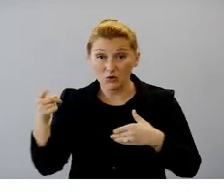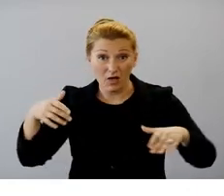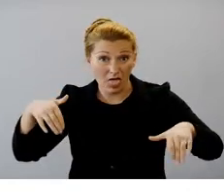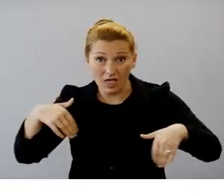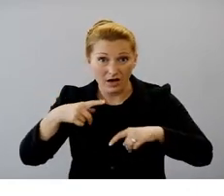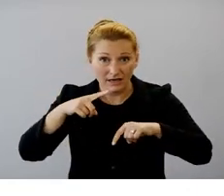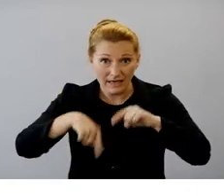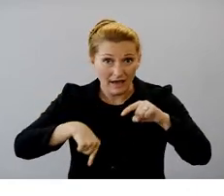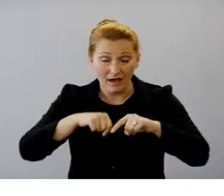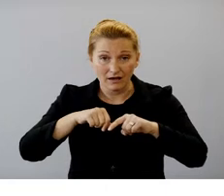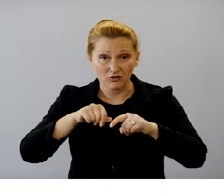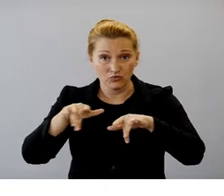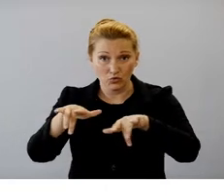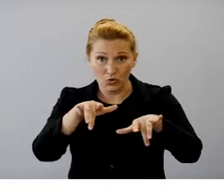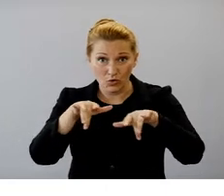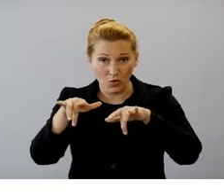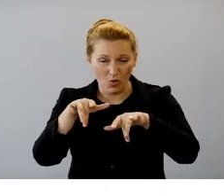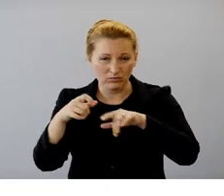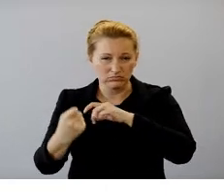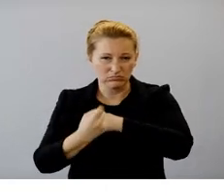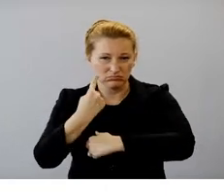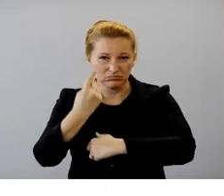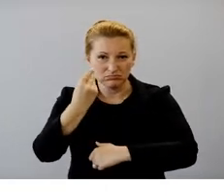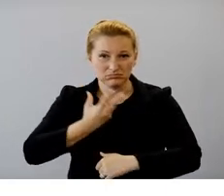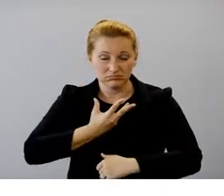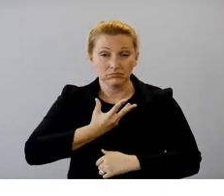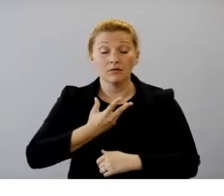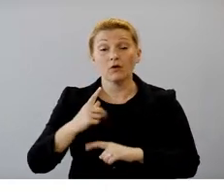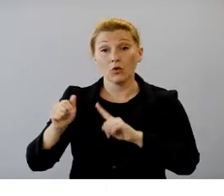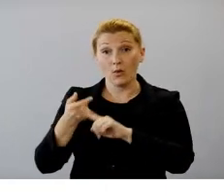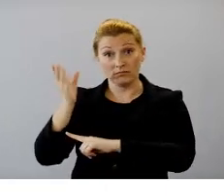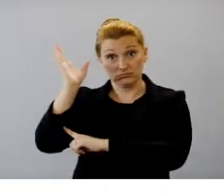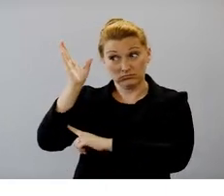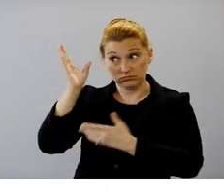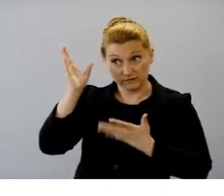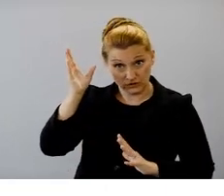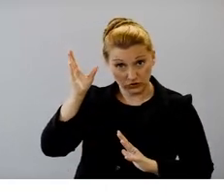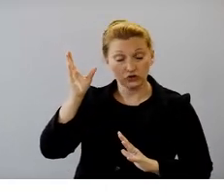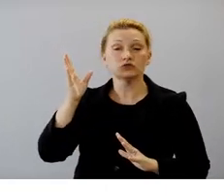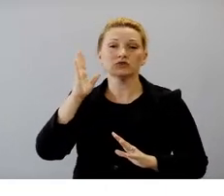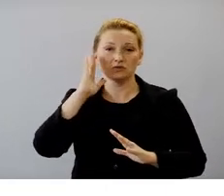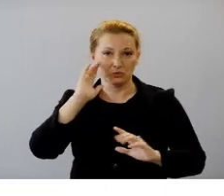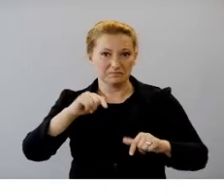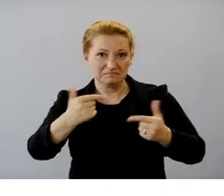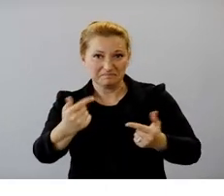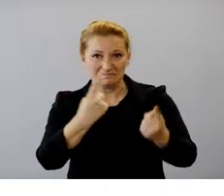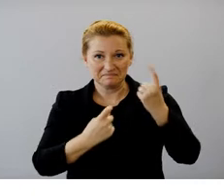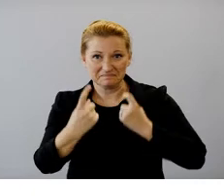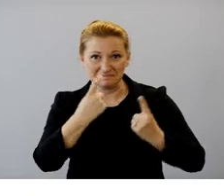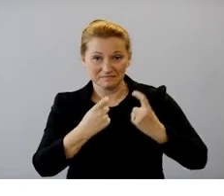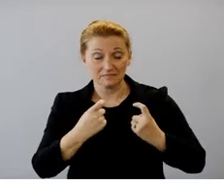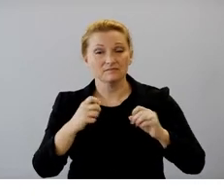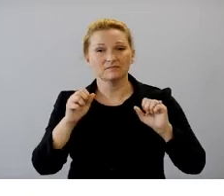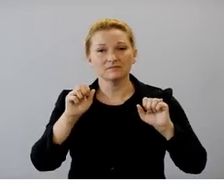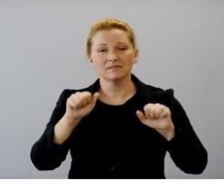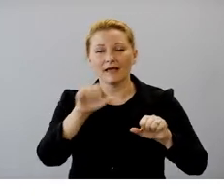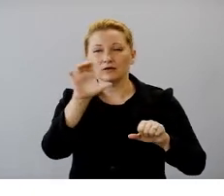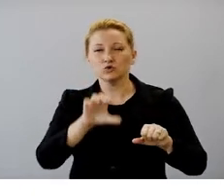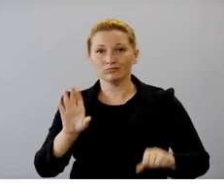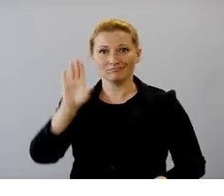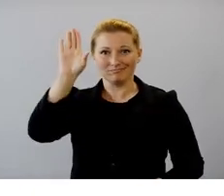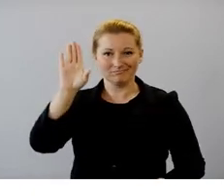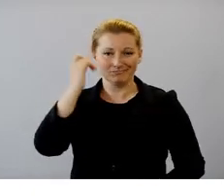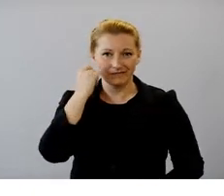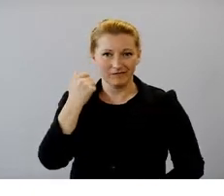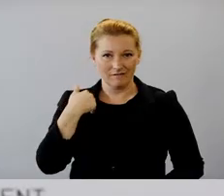record. After Dr. Christ's presentation, we will be taking questions, and please raise your hand in Zoom to ask a question. And with that, I'll